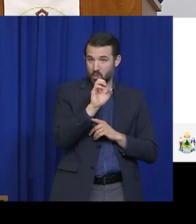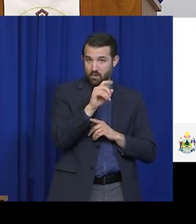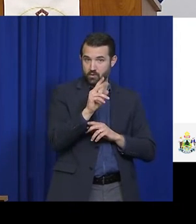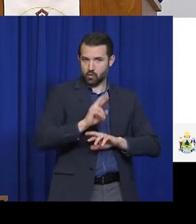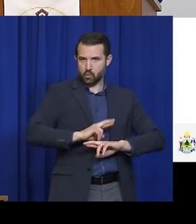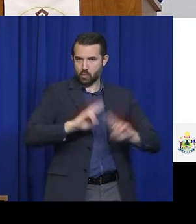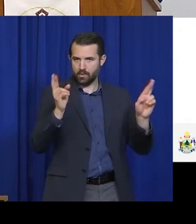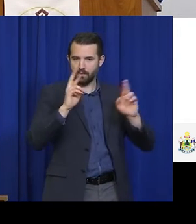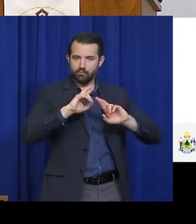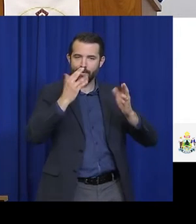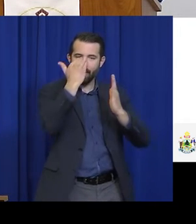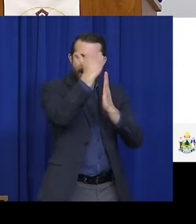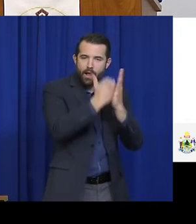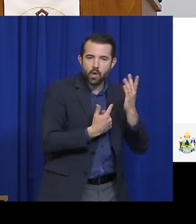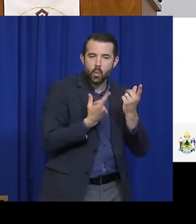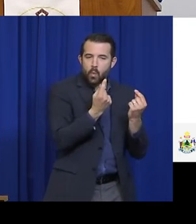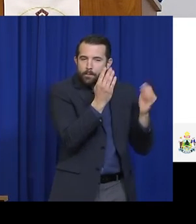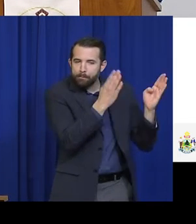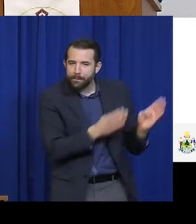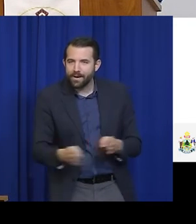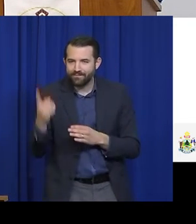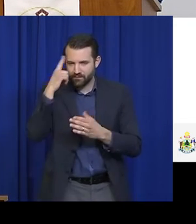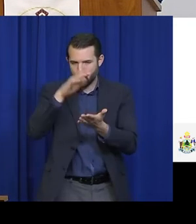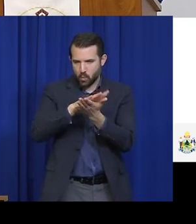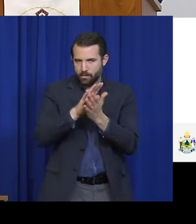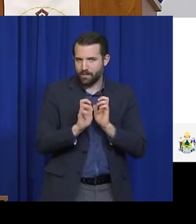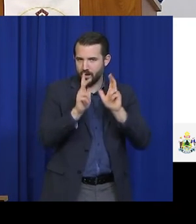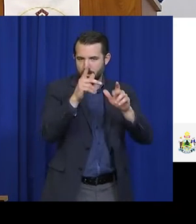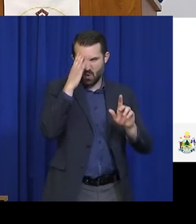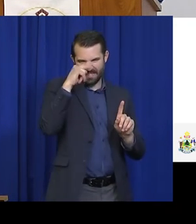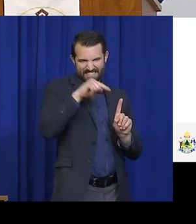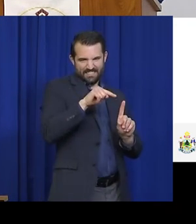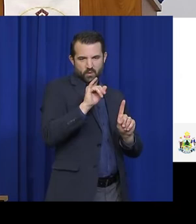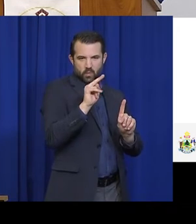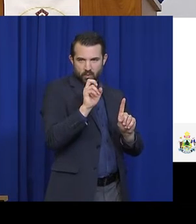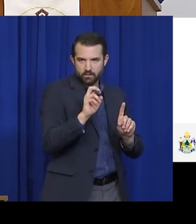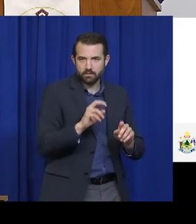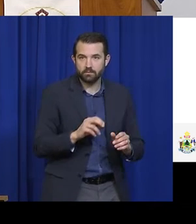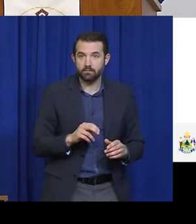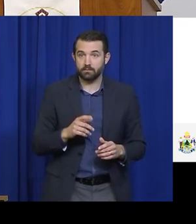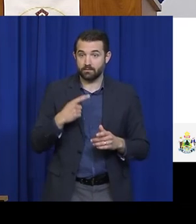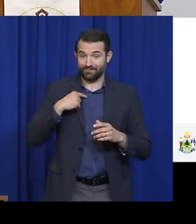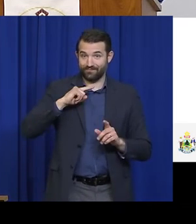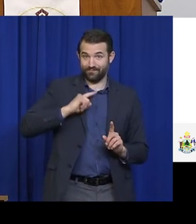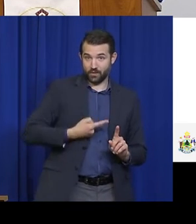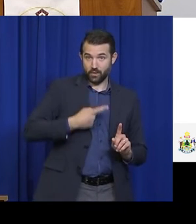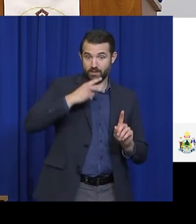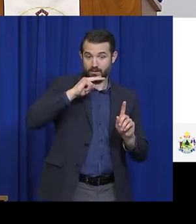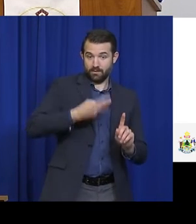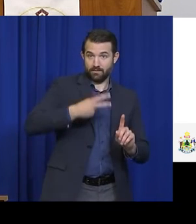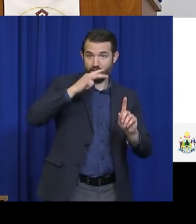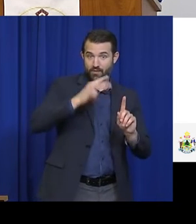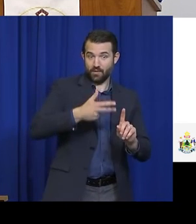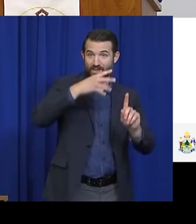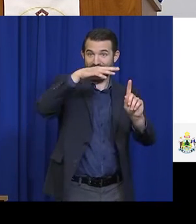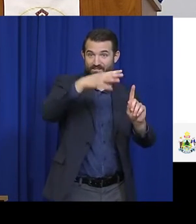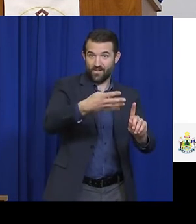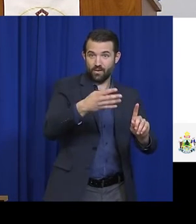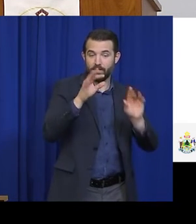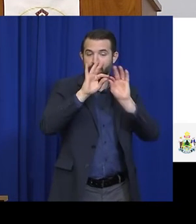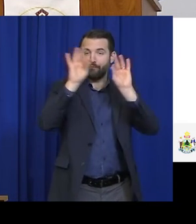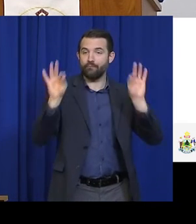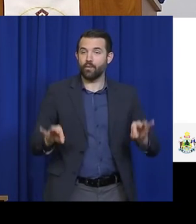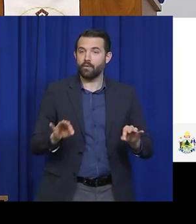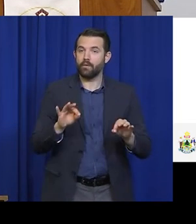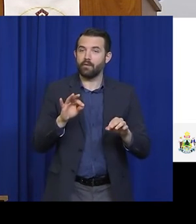issue. The stages outlined above are a framework for planning. Innovations or